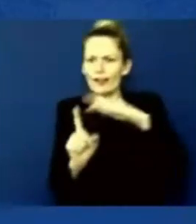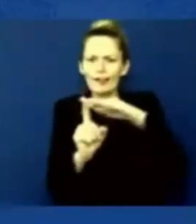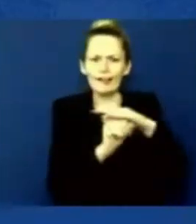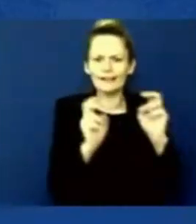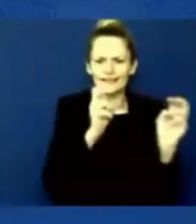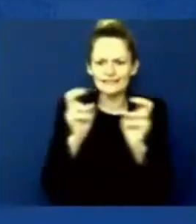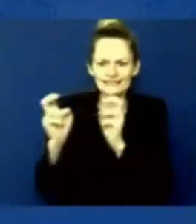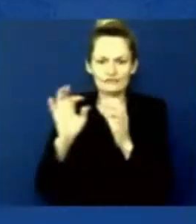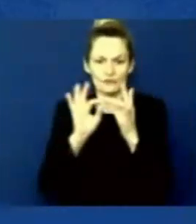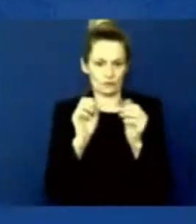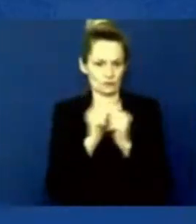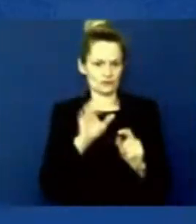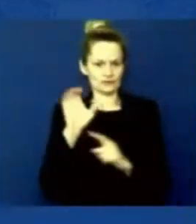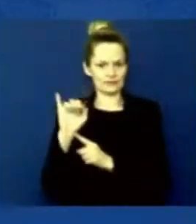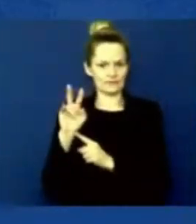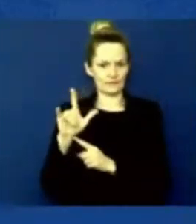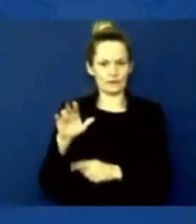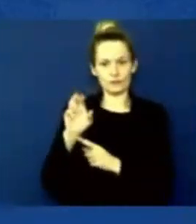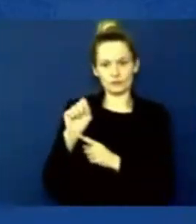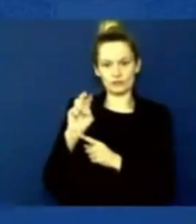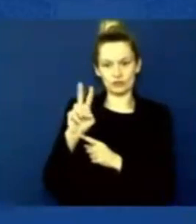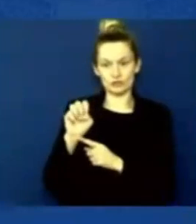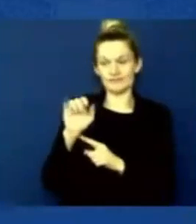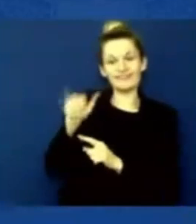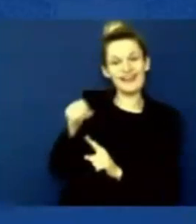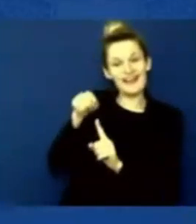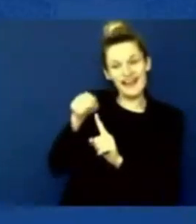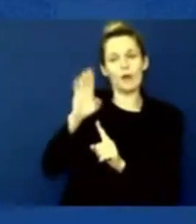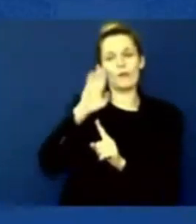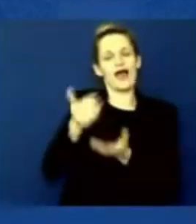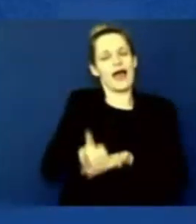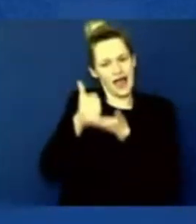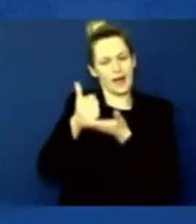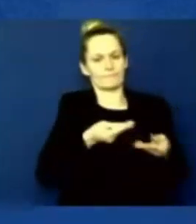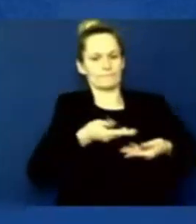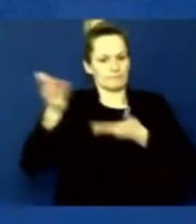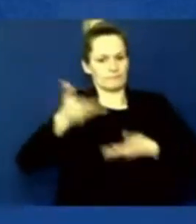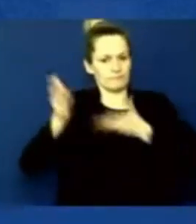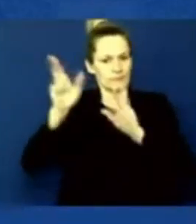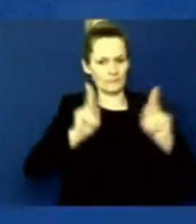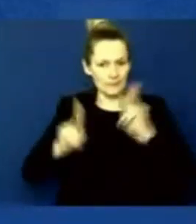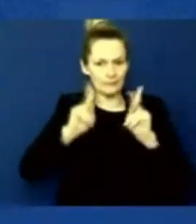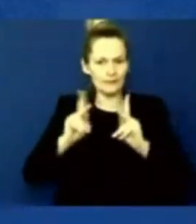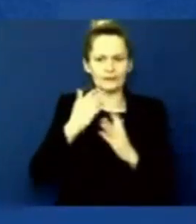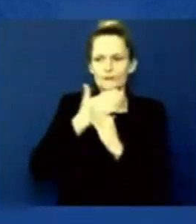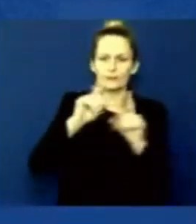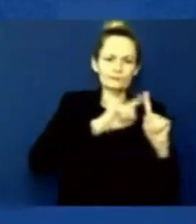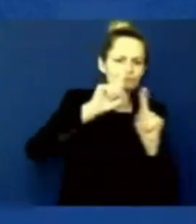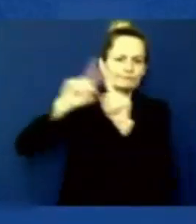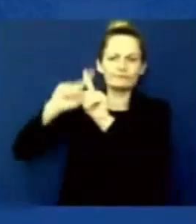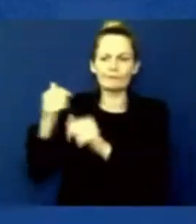people from staging locations in transit centers like Qatar or Germany to the United States or to a third country.